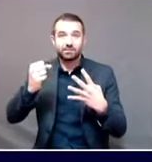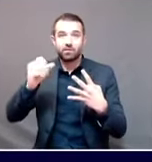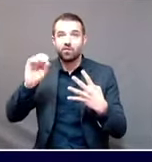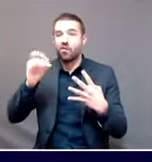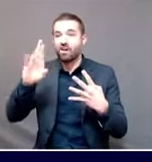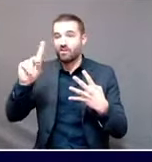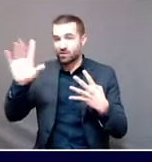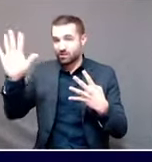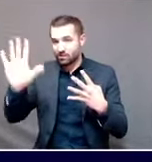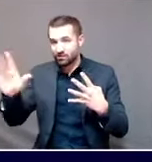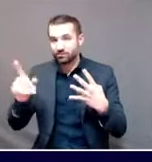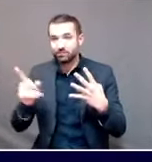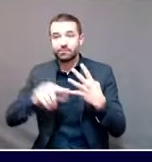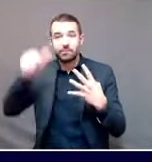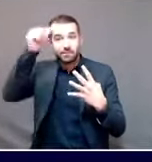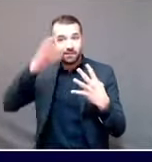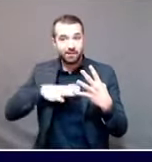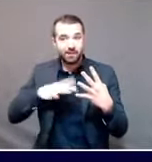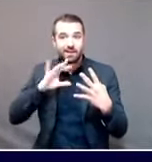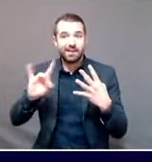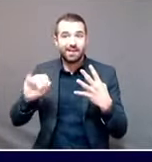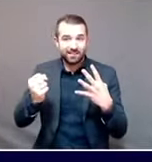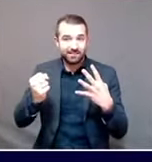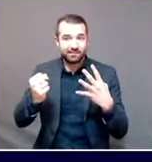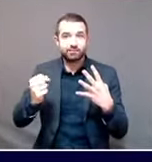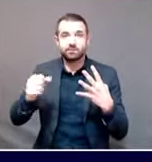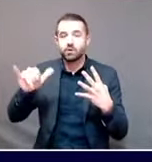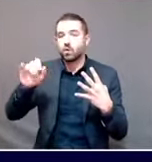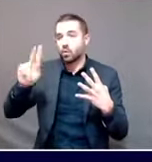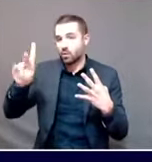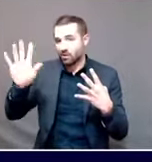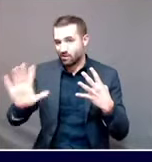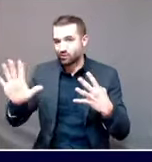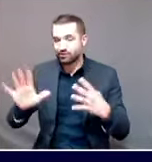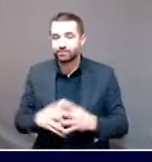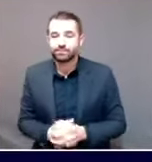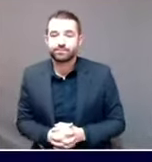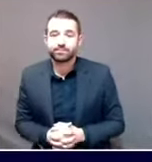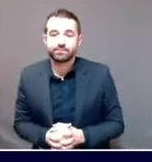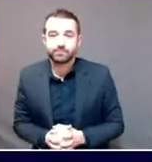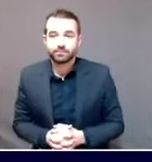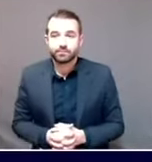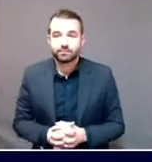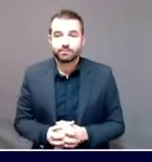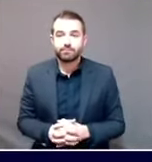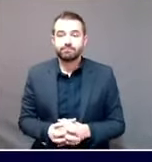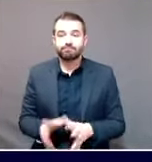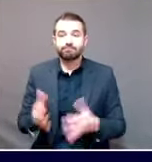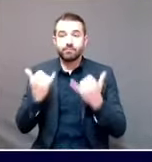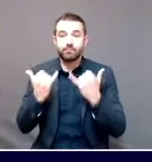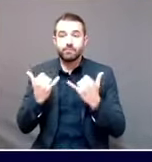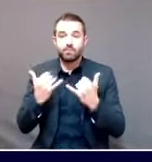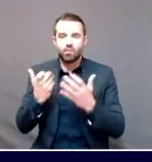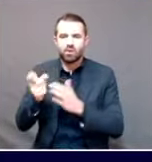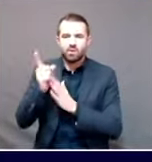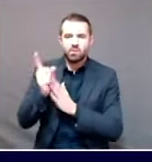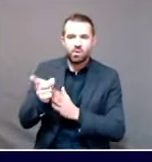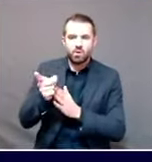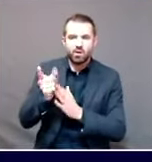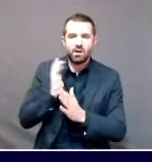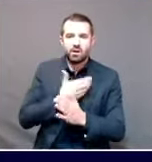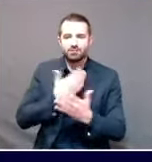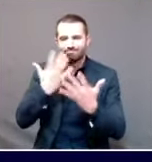80s from York County. Before we go any further, I'd like to take a moment to offer our deepest condolences